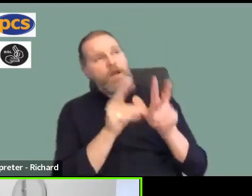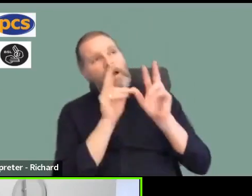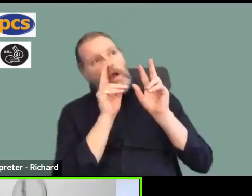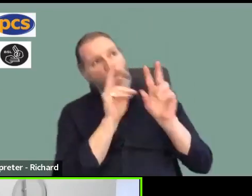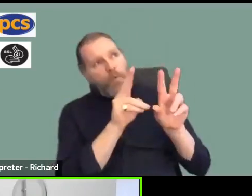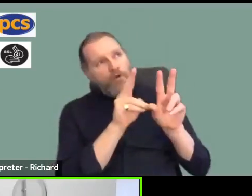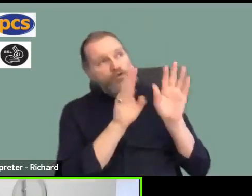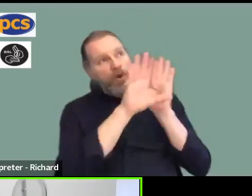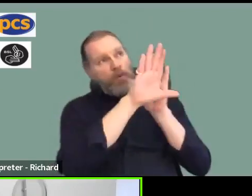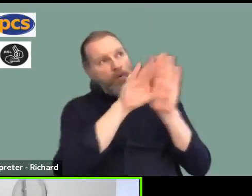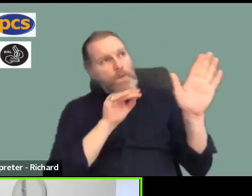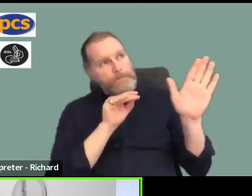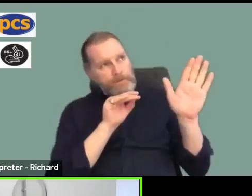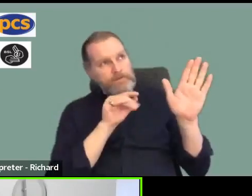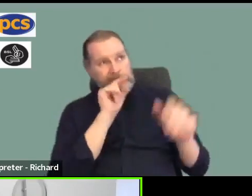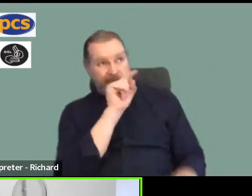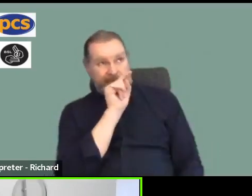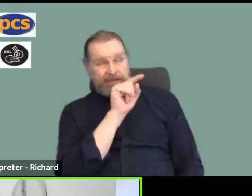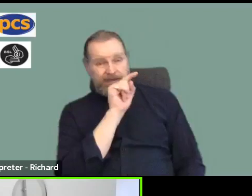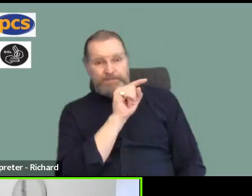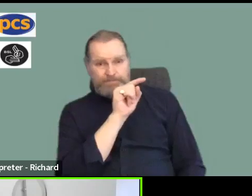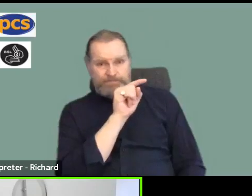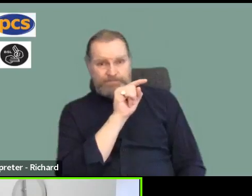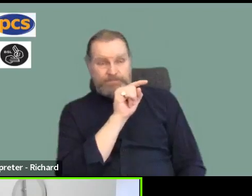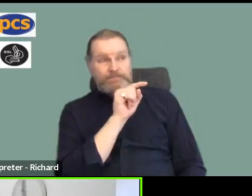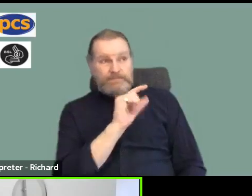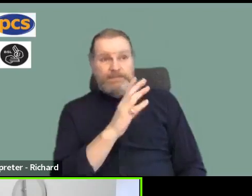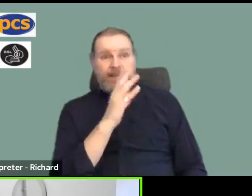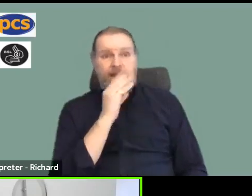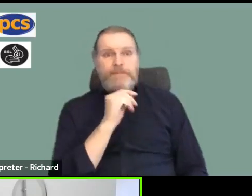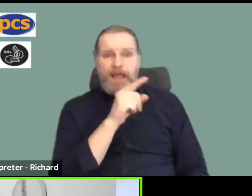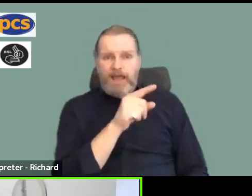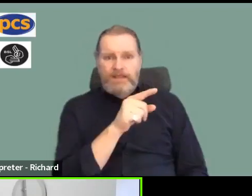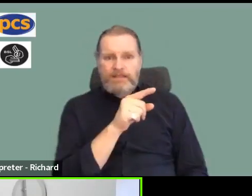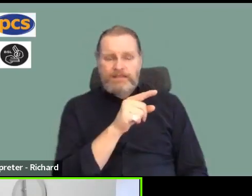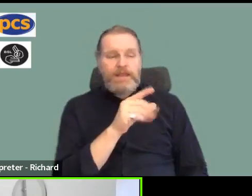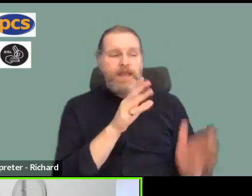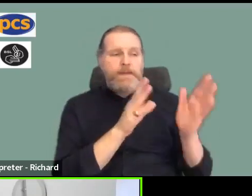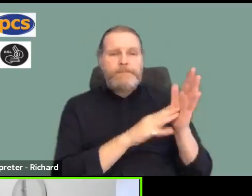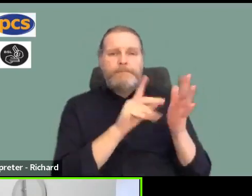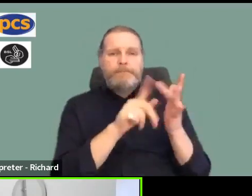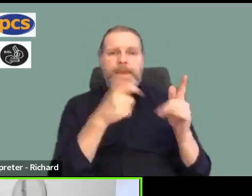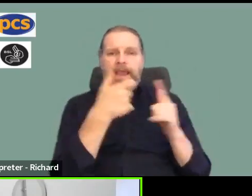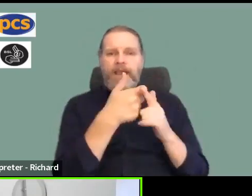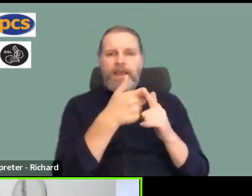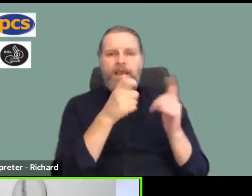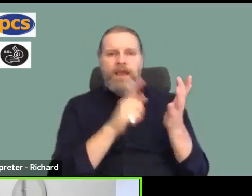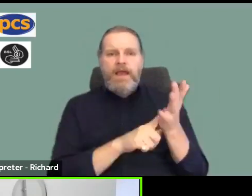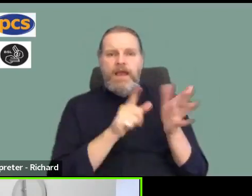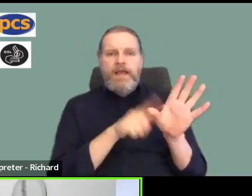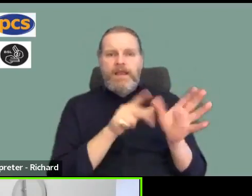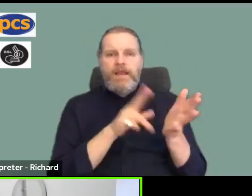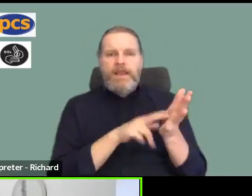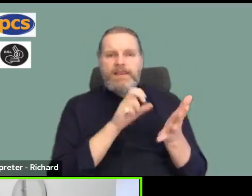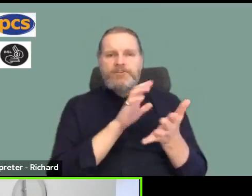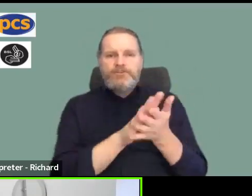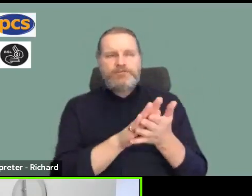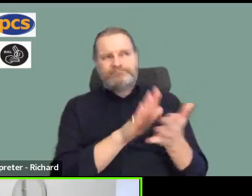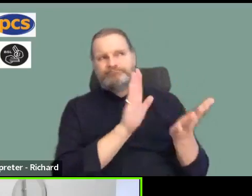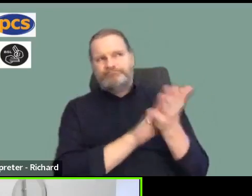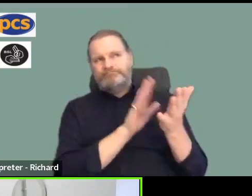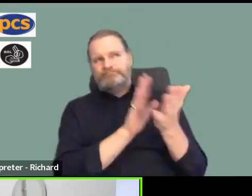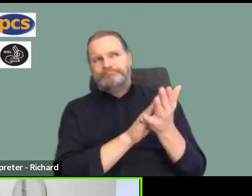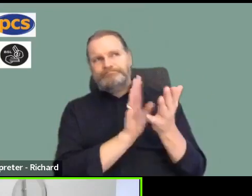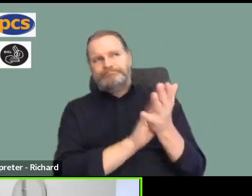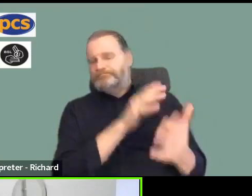leaf out of his book. that's a shout out to Mick Lynch, who, as we know, has been doing a great job in terms